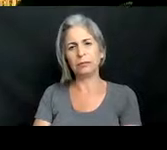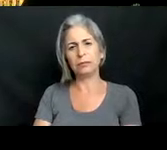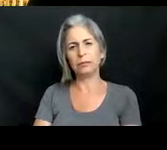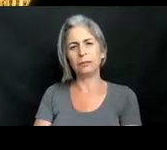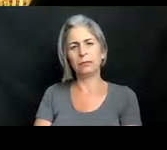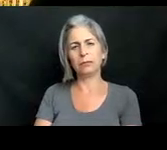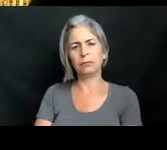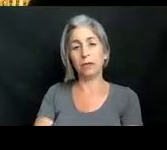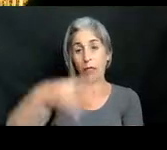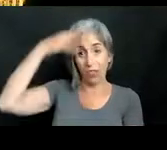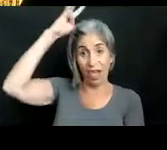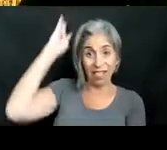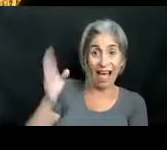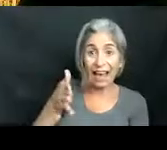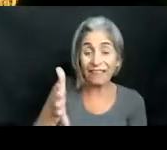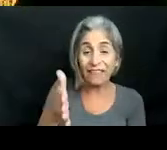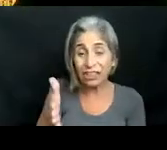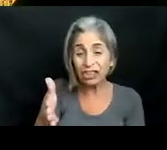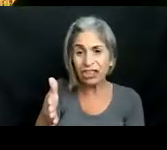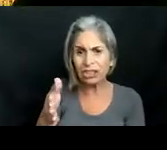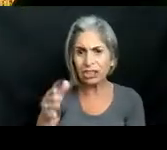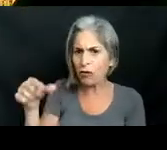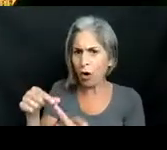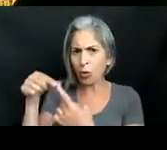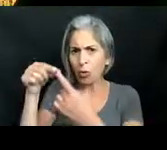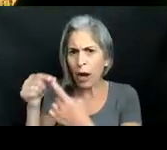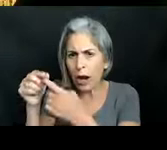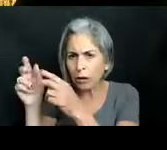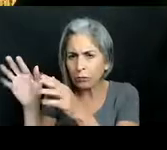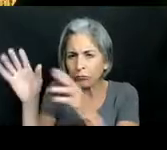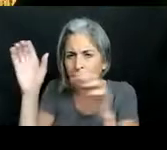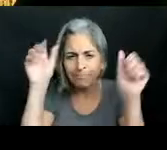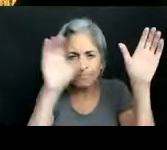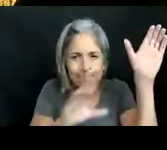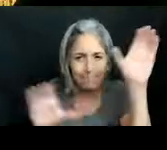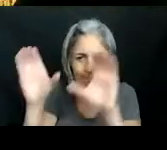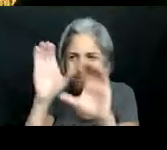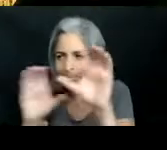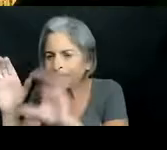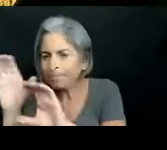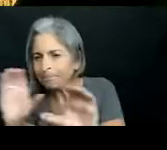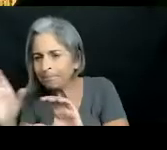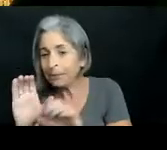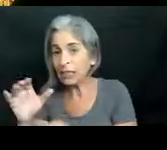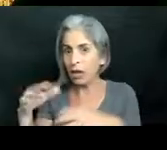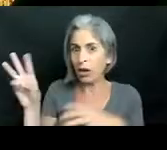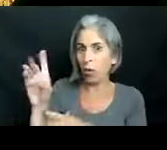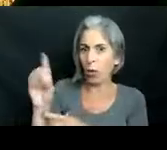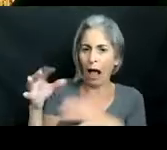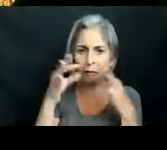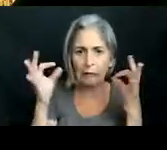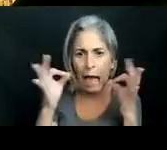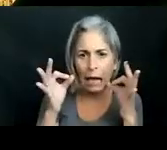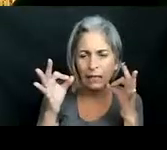but the lionfish also has a very rare hunting strategy like the wildcat he's named after he